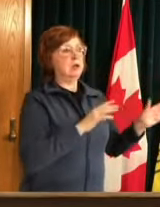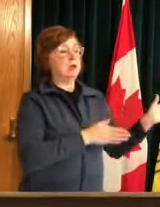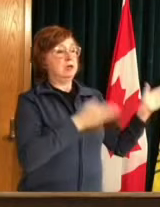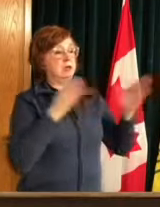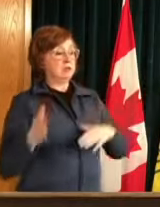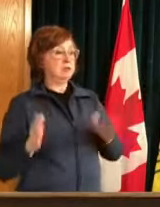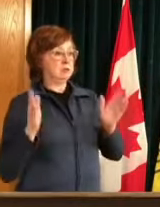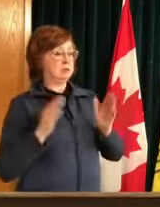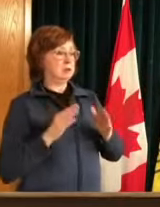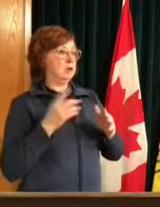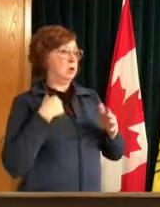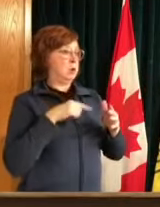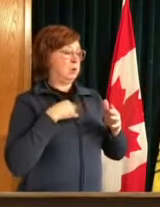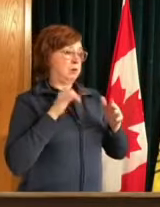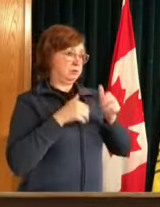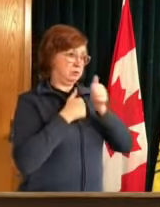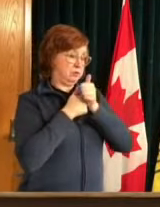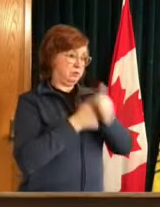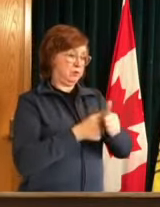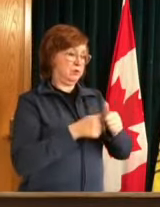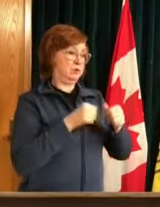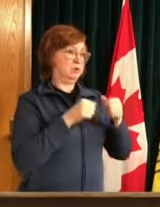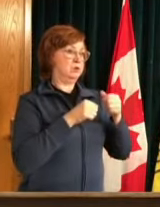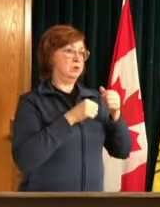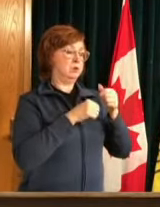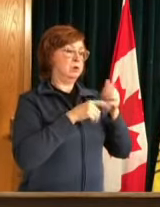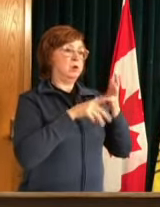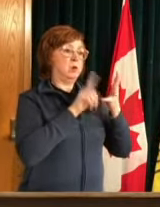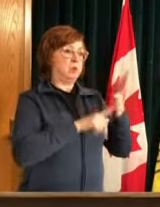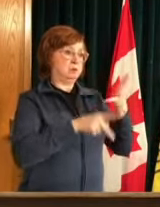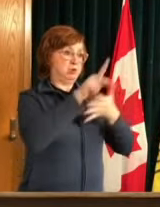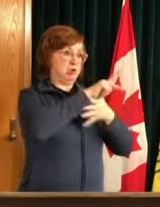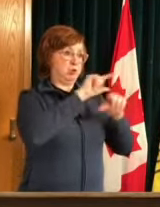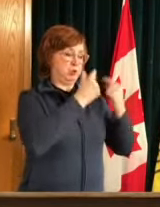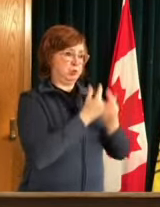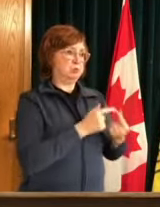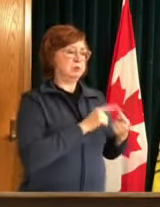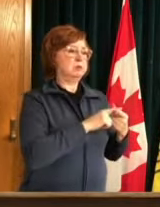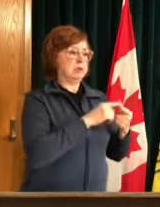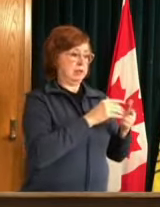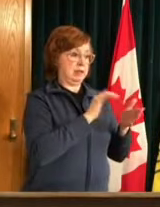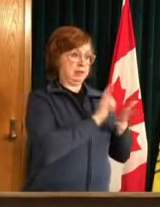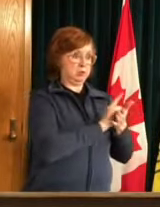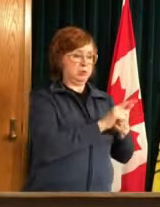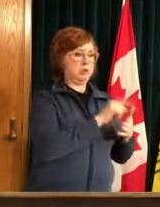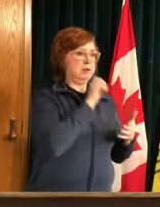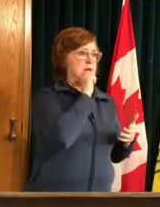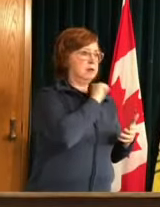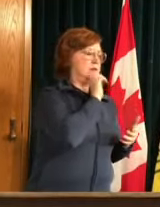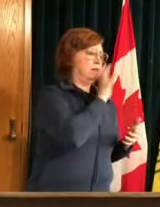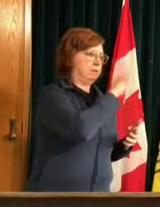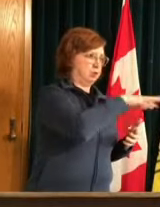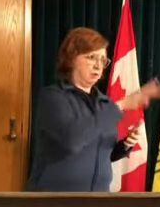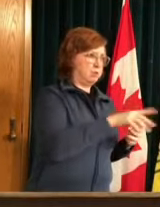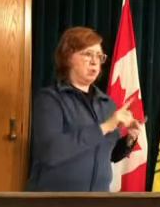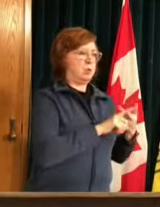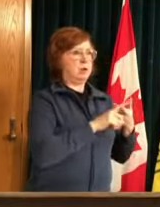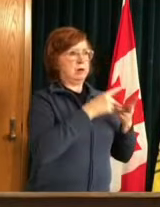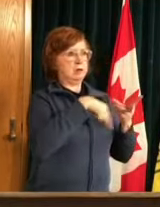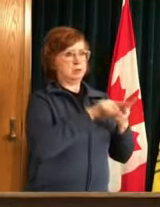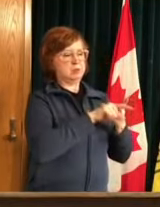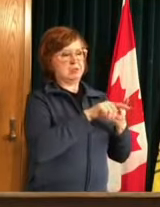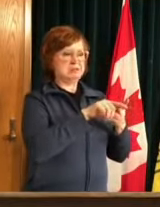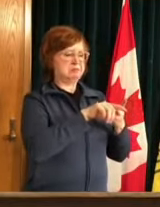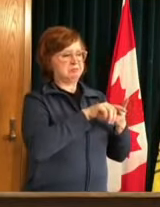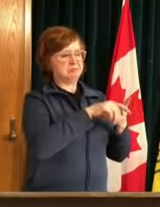system is we're going to move to 44 uh years of age across the province later this week 40 by mid next week and we're going to